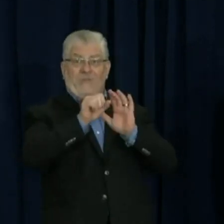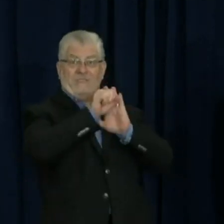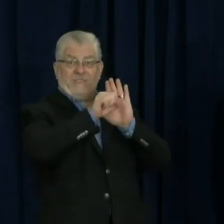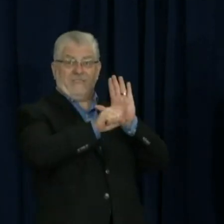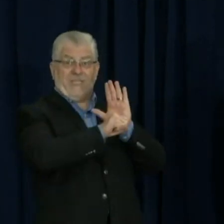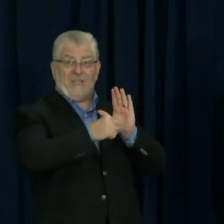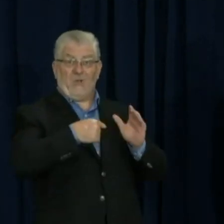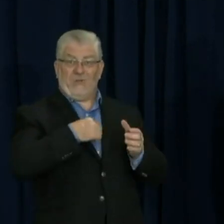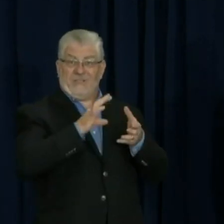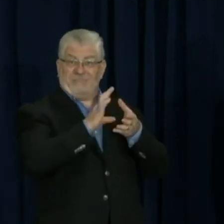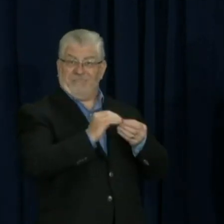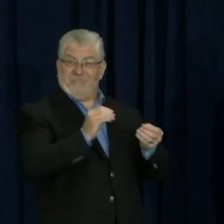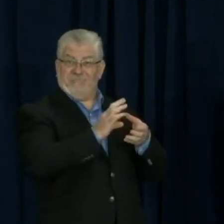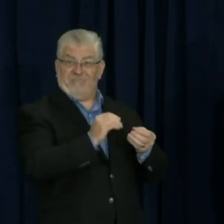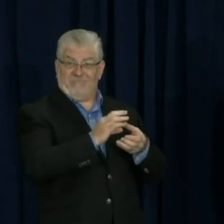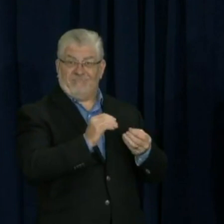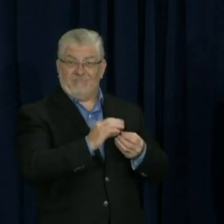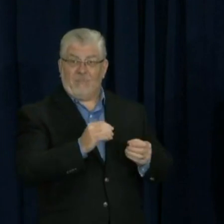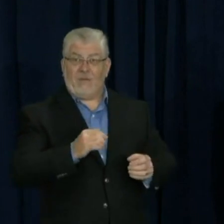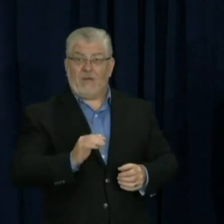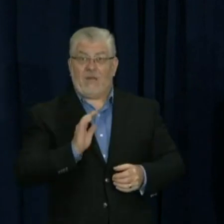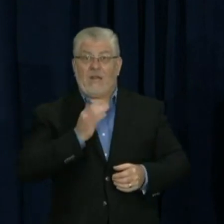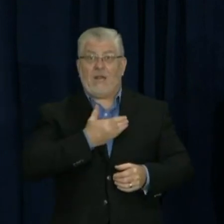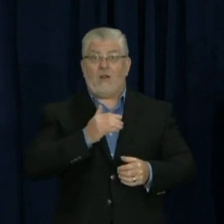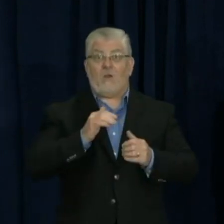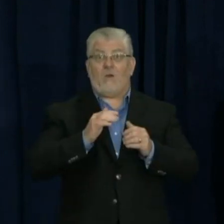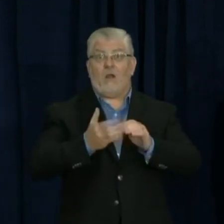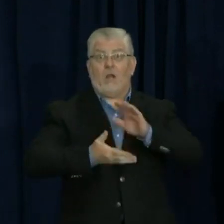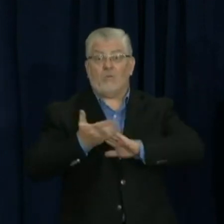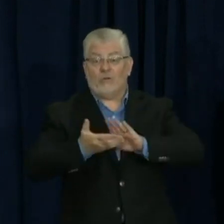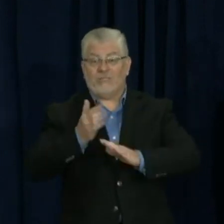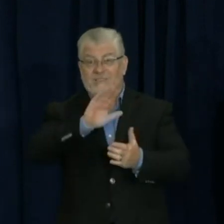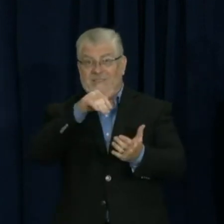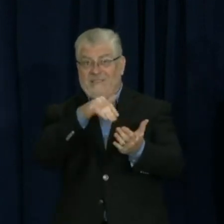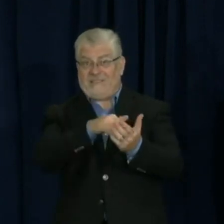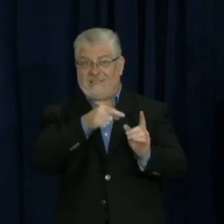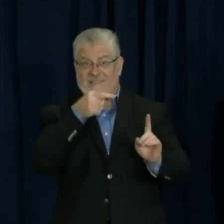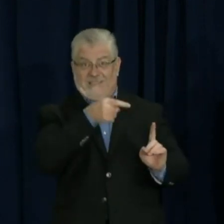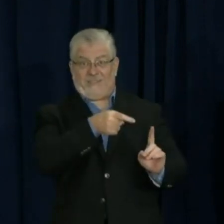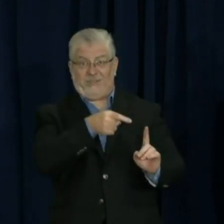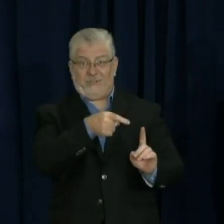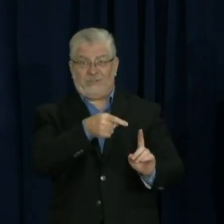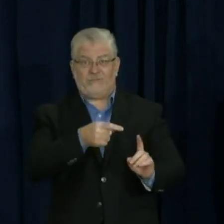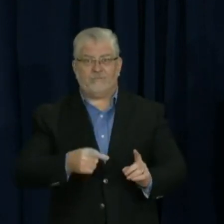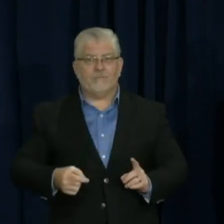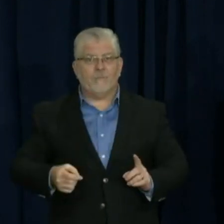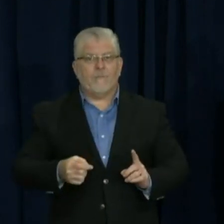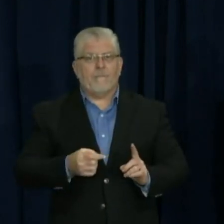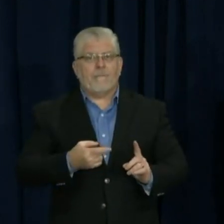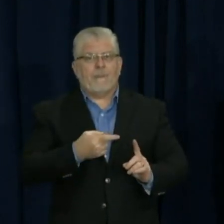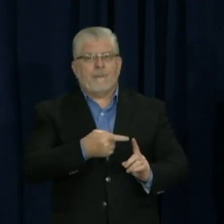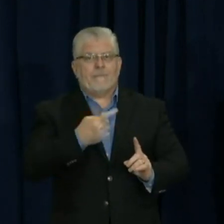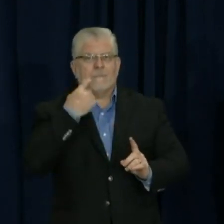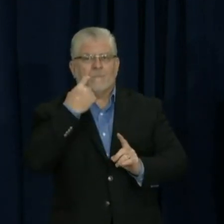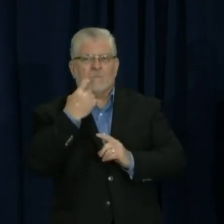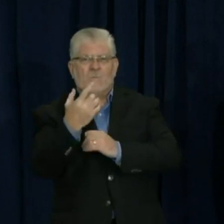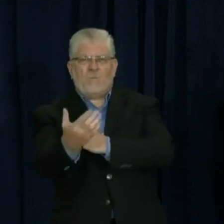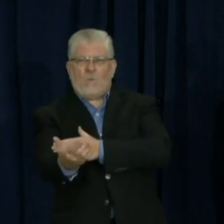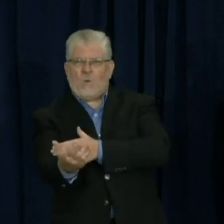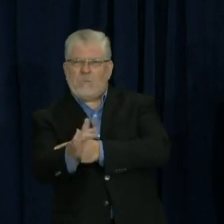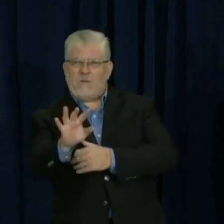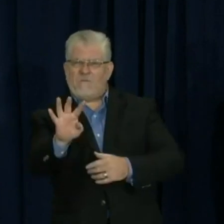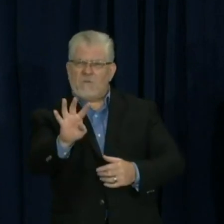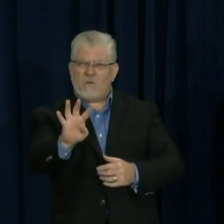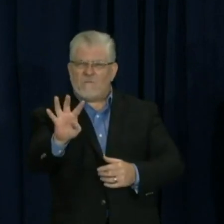you know, at our operations center, I don't know, 4, 4.30 in the morning, went to take a shower, and